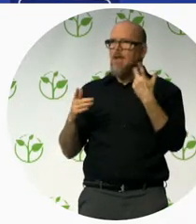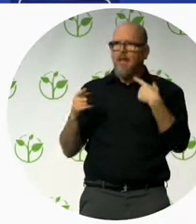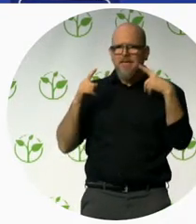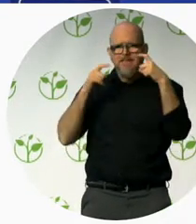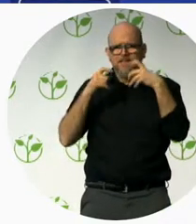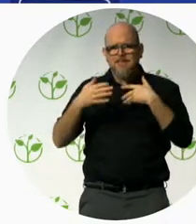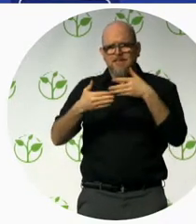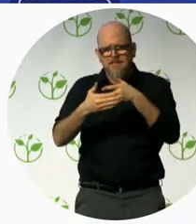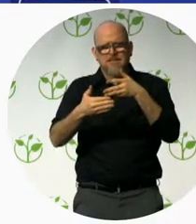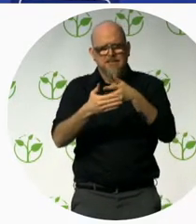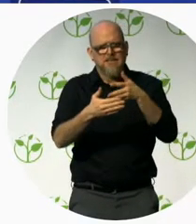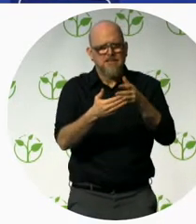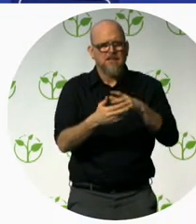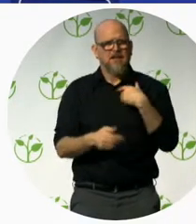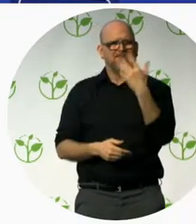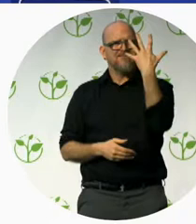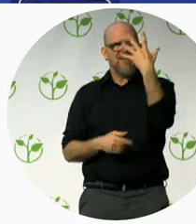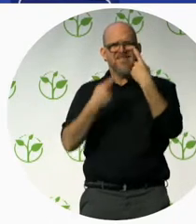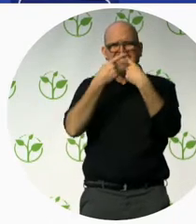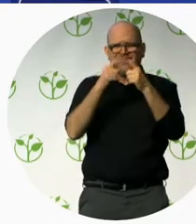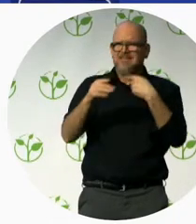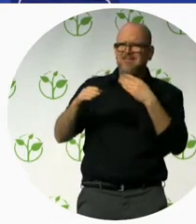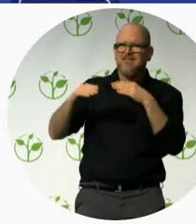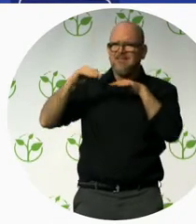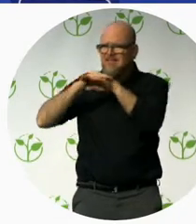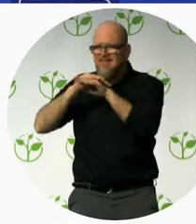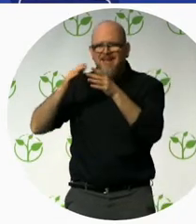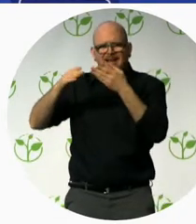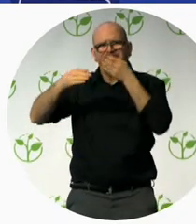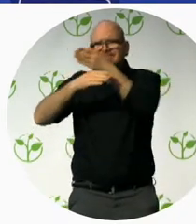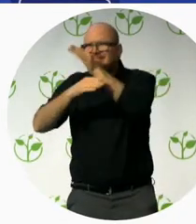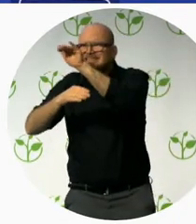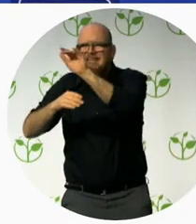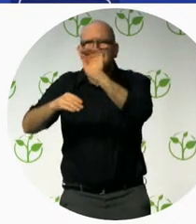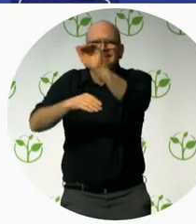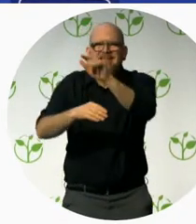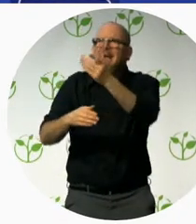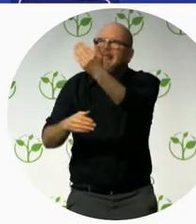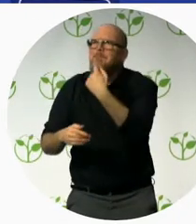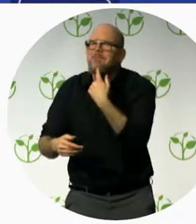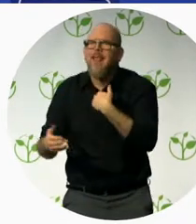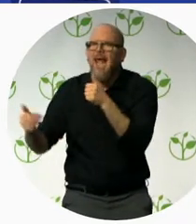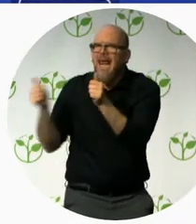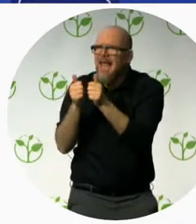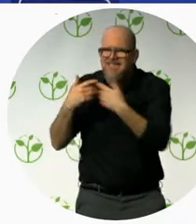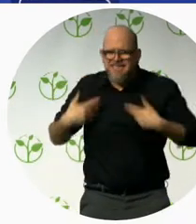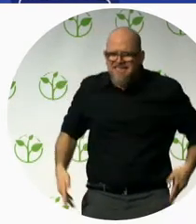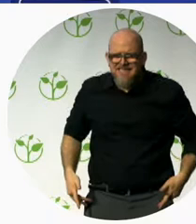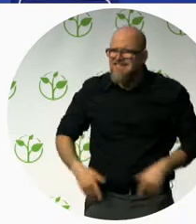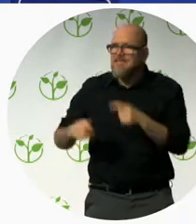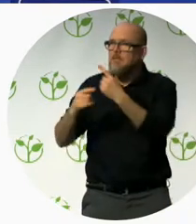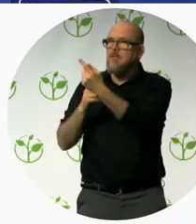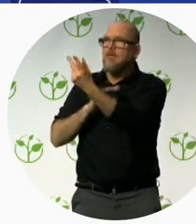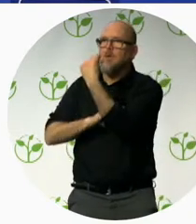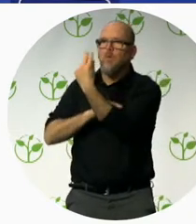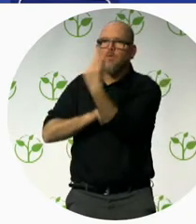How do you sell it? How do you market for me? And I couldn't really find anything. Or I